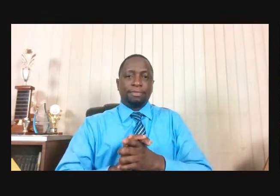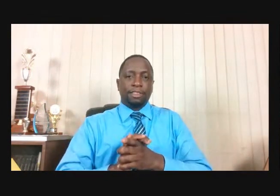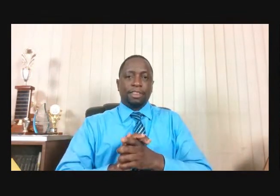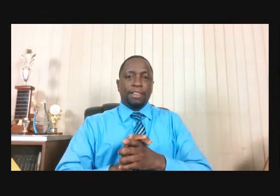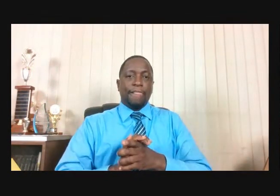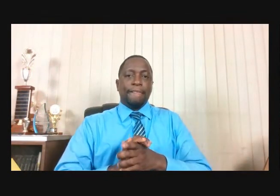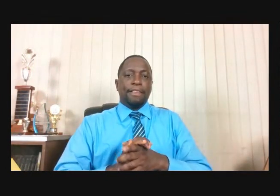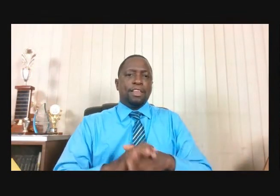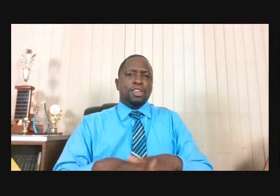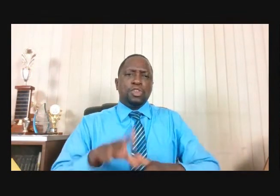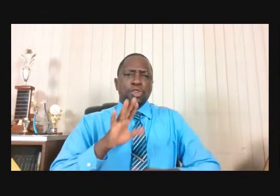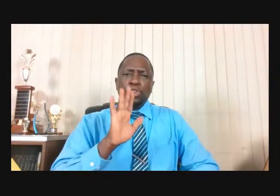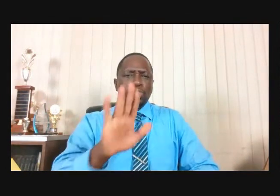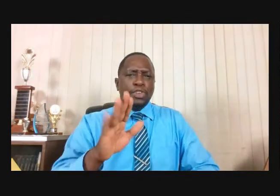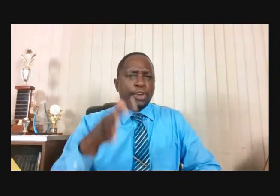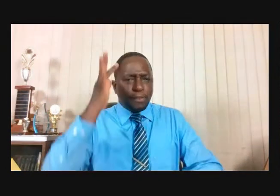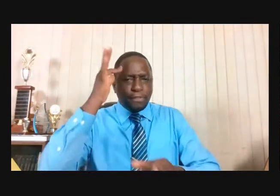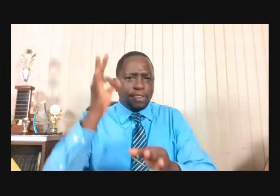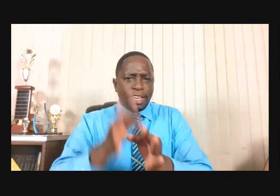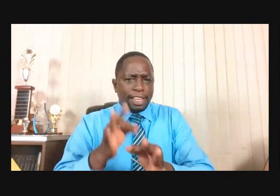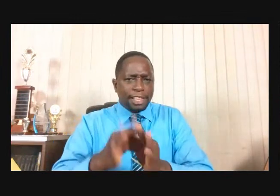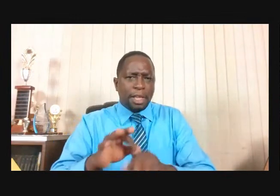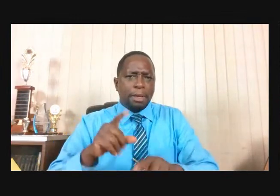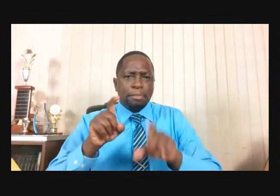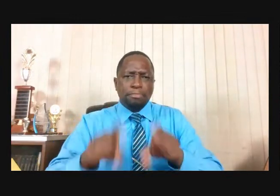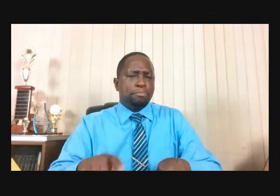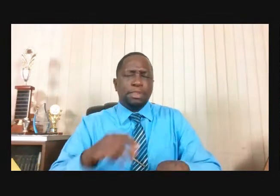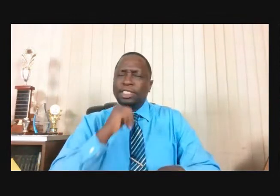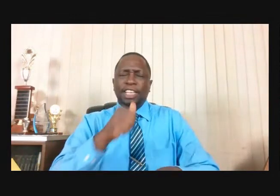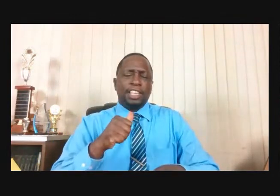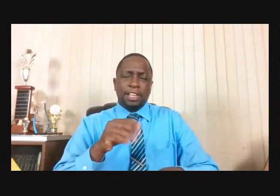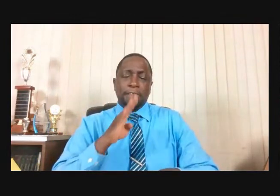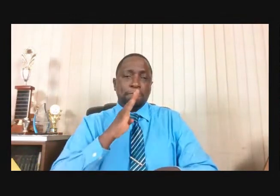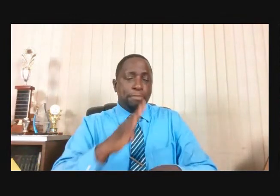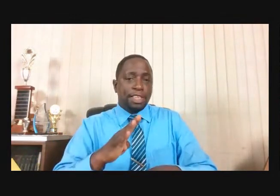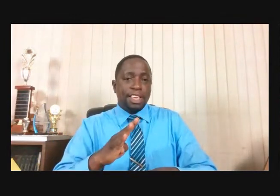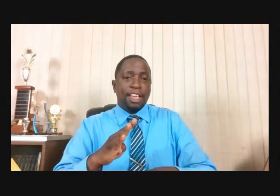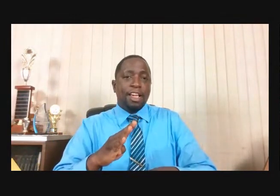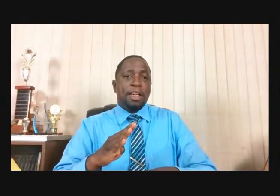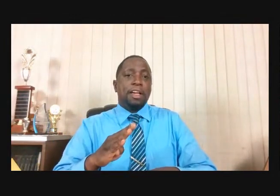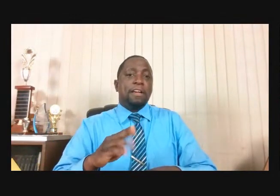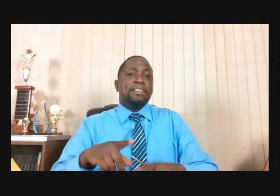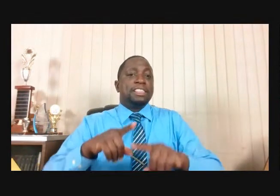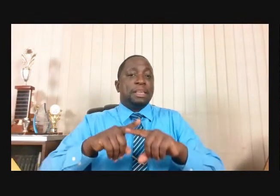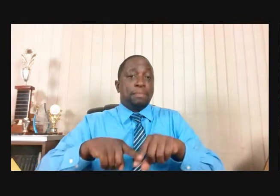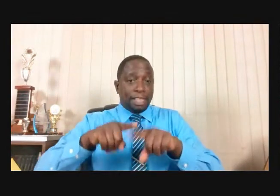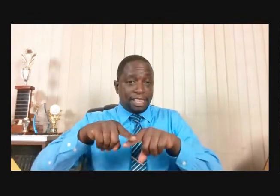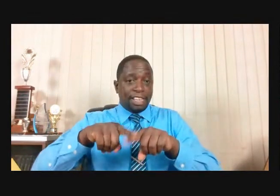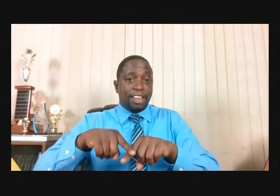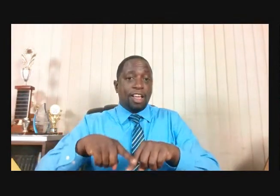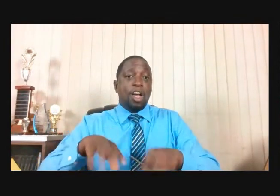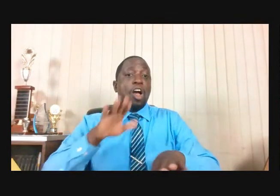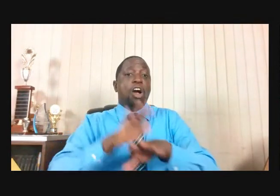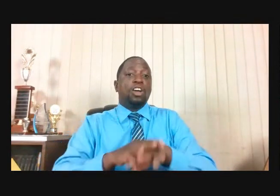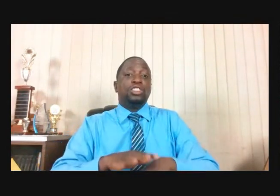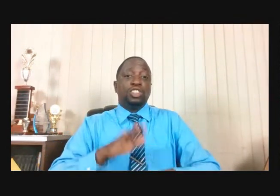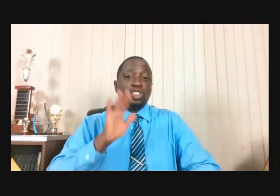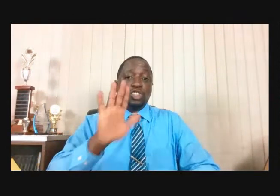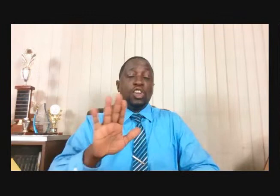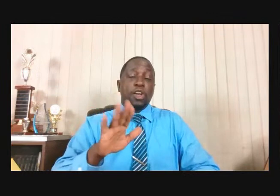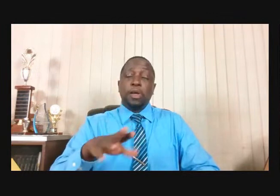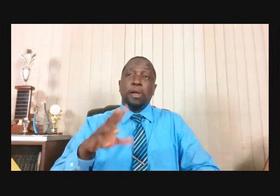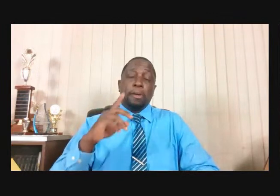Church Everybody Knows Them As A Faithful Deacon The Faithful Deaconess The Faithful Pastor But Then When People